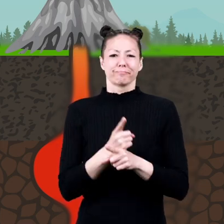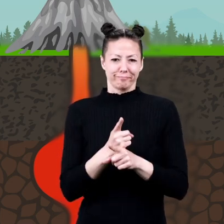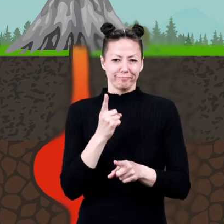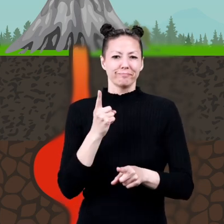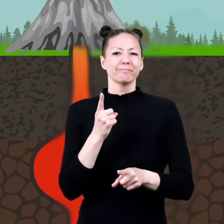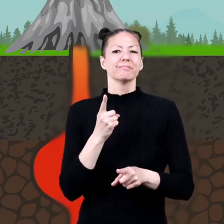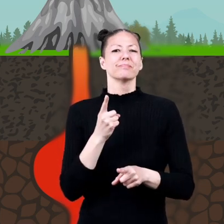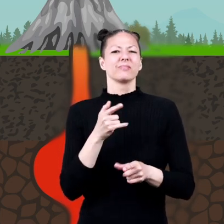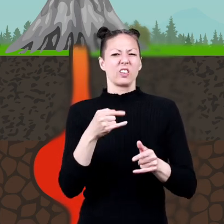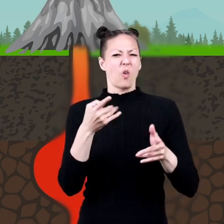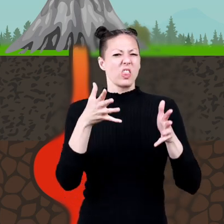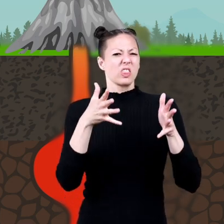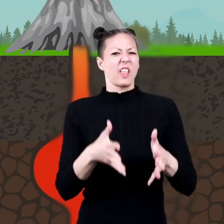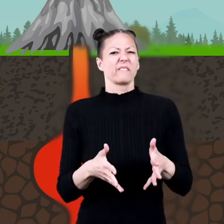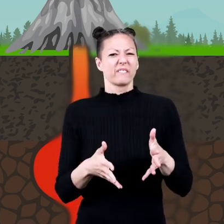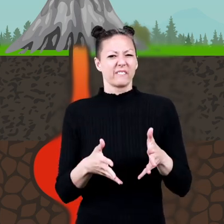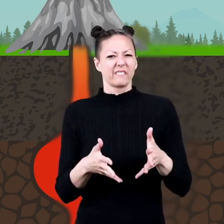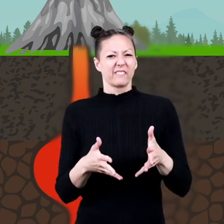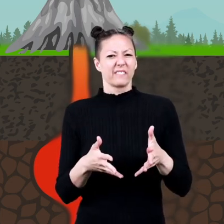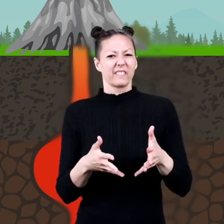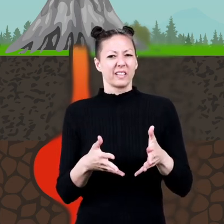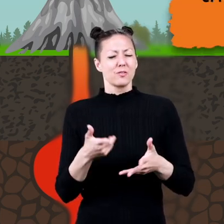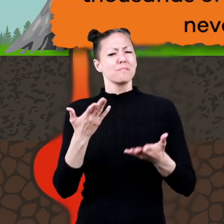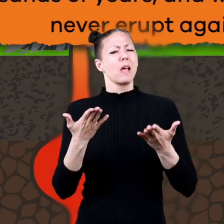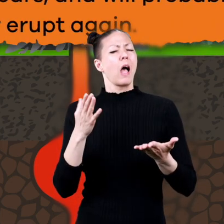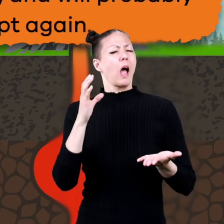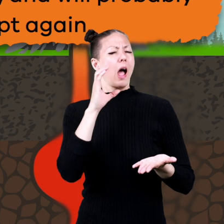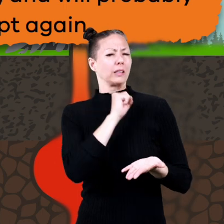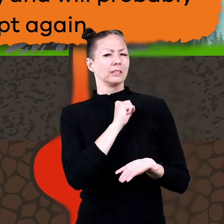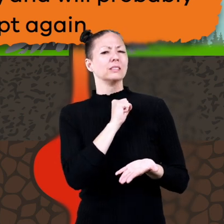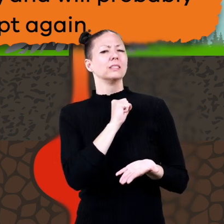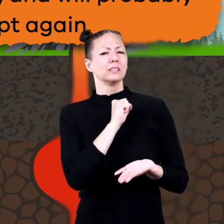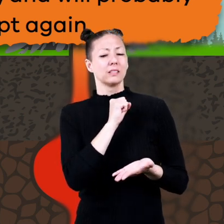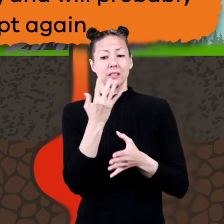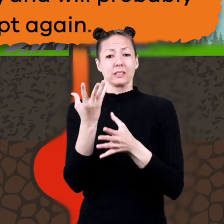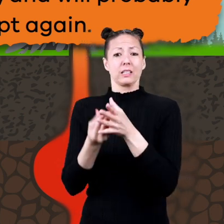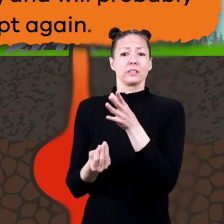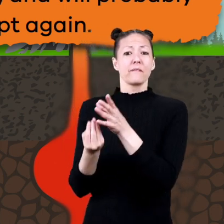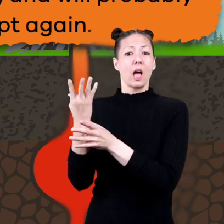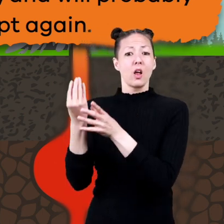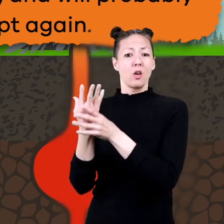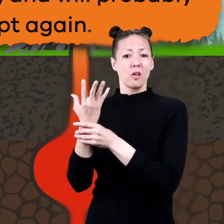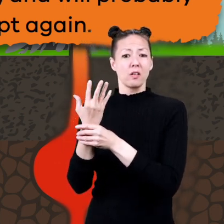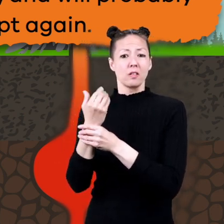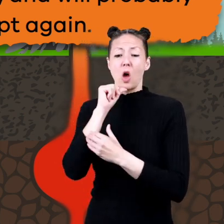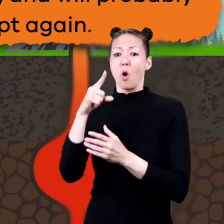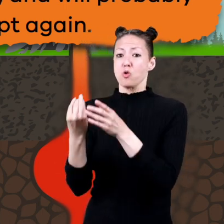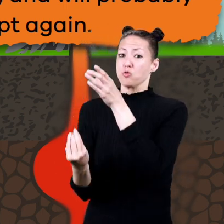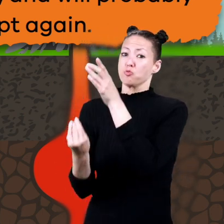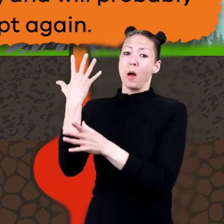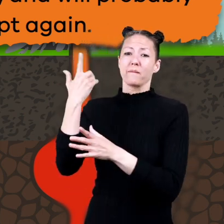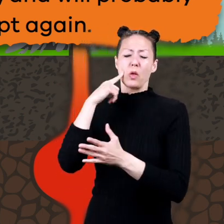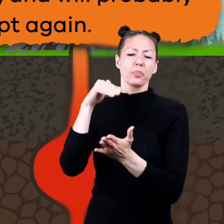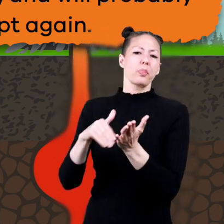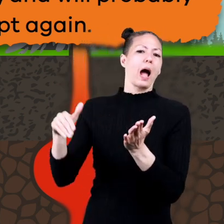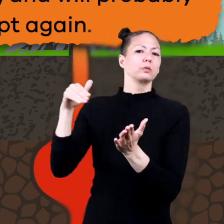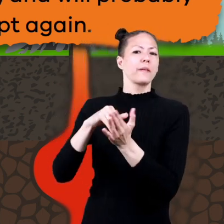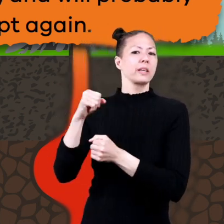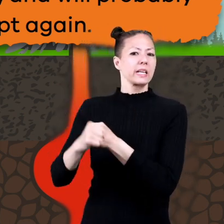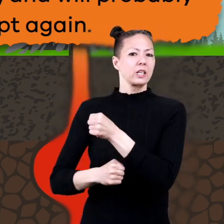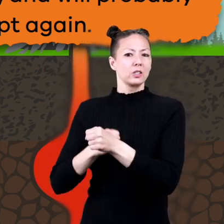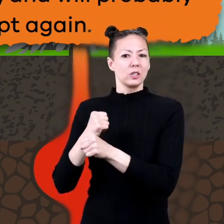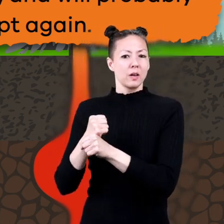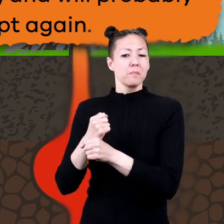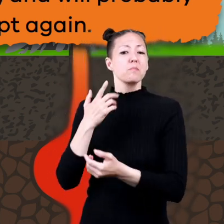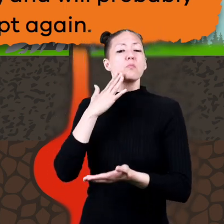it is the one on the left as you might guess an extinct volcano has not erupted for thousands of